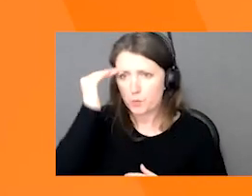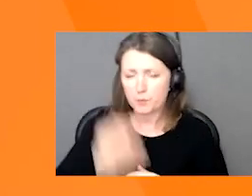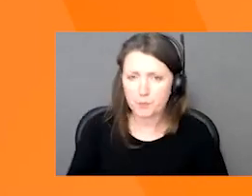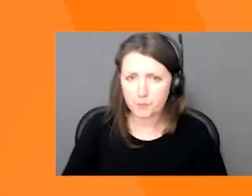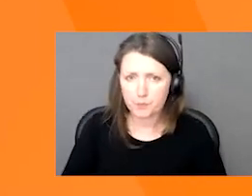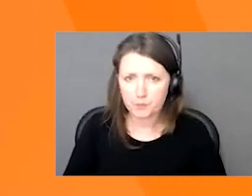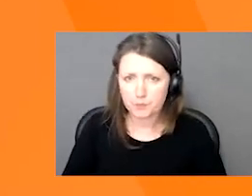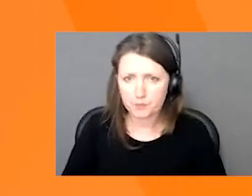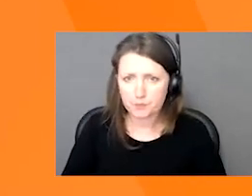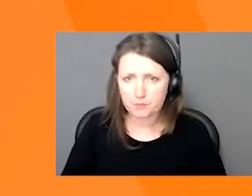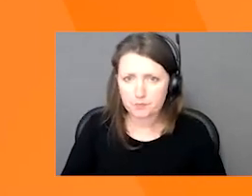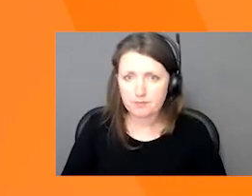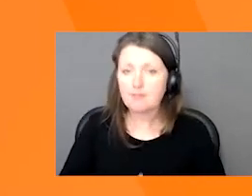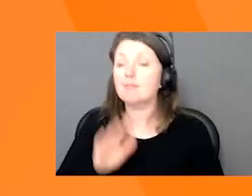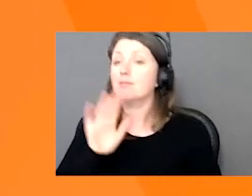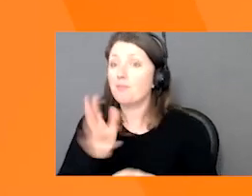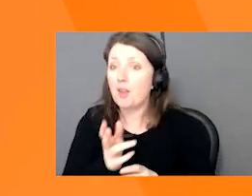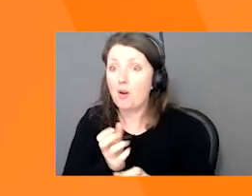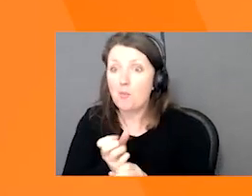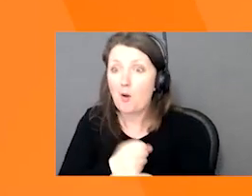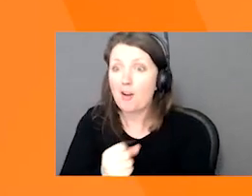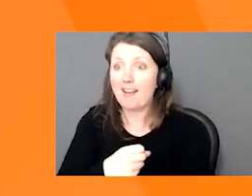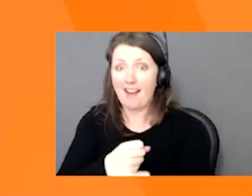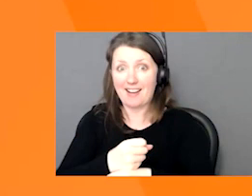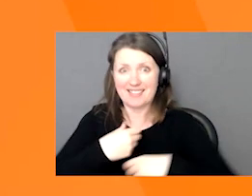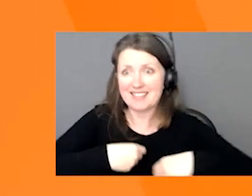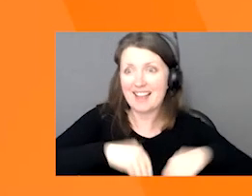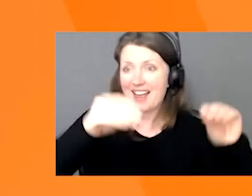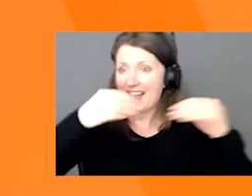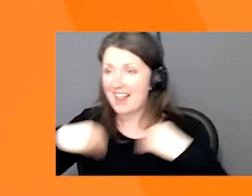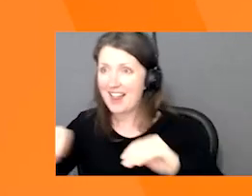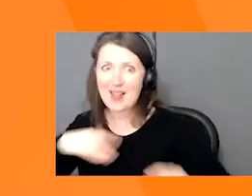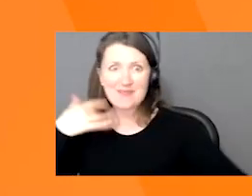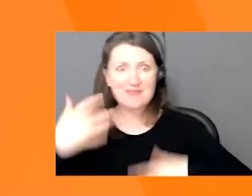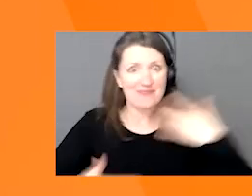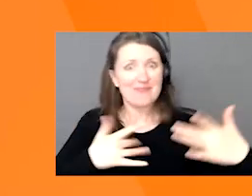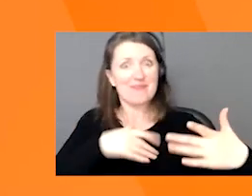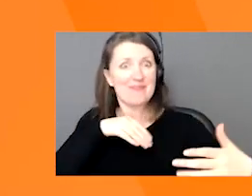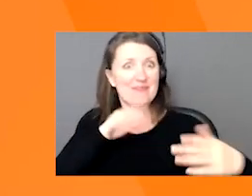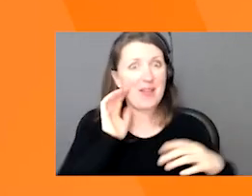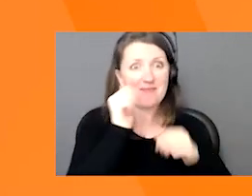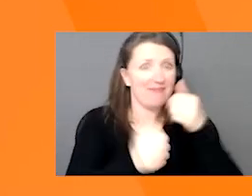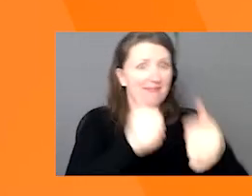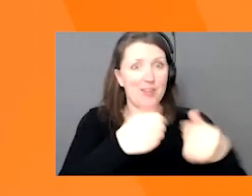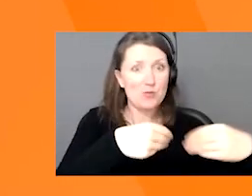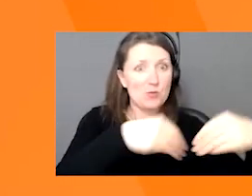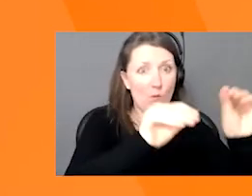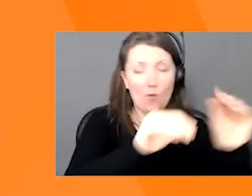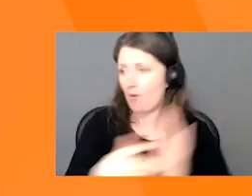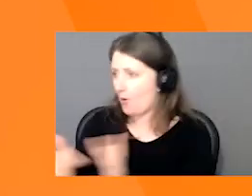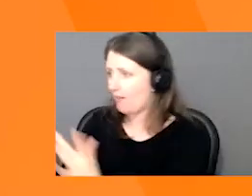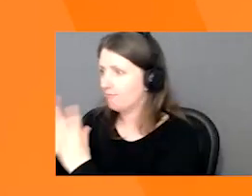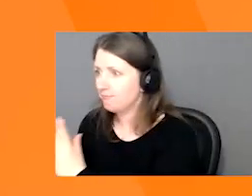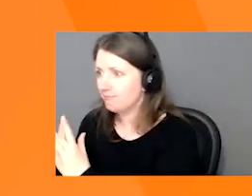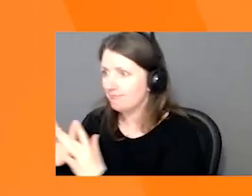It's exciting to think about getting your products onto store shelves or listed in digital sales channels. But at the same time, it requires an understanding